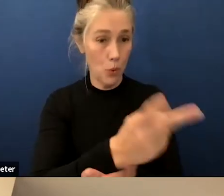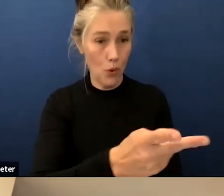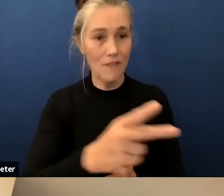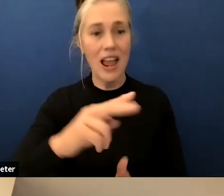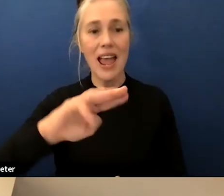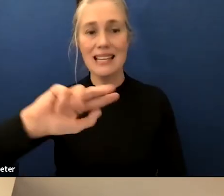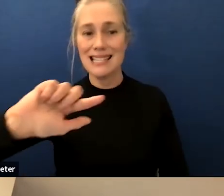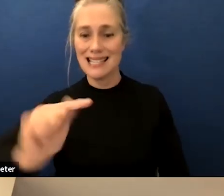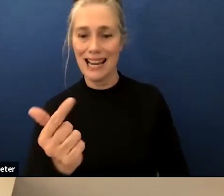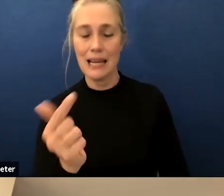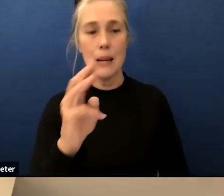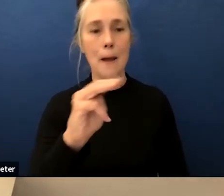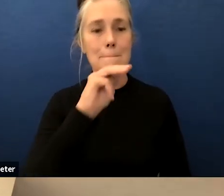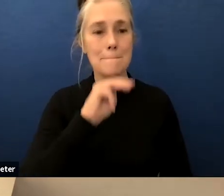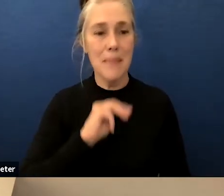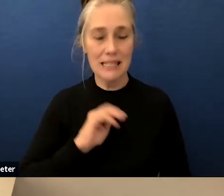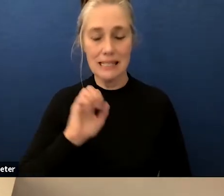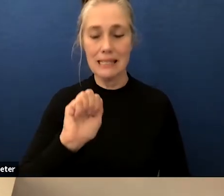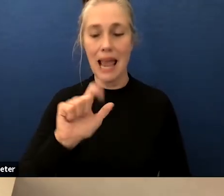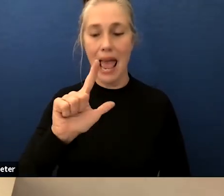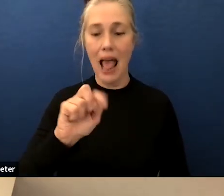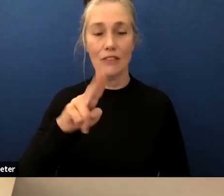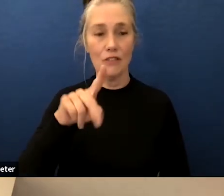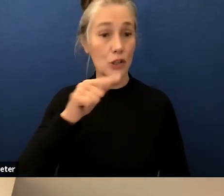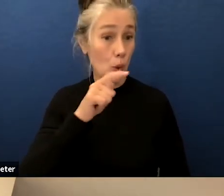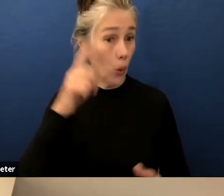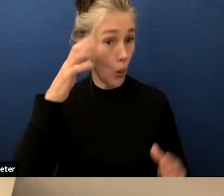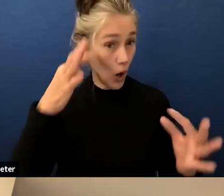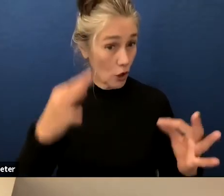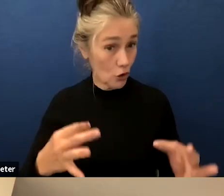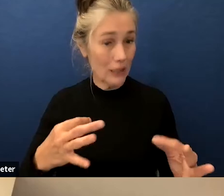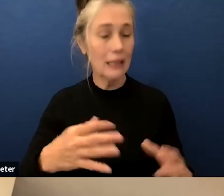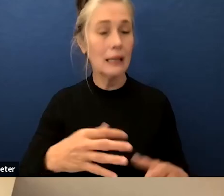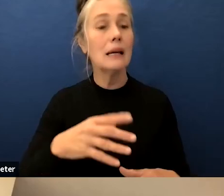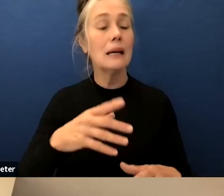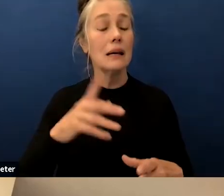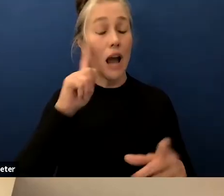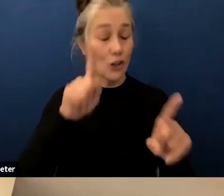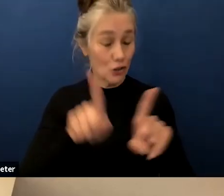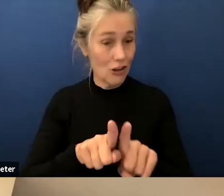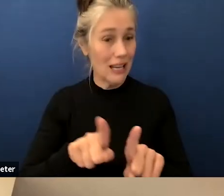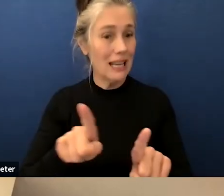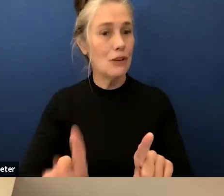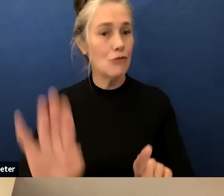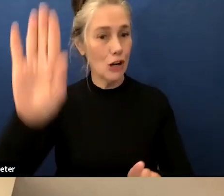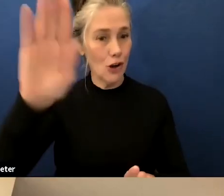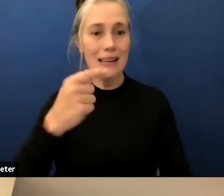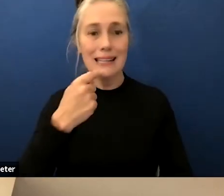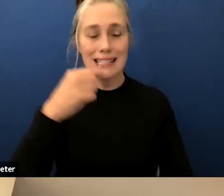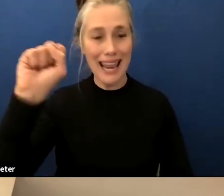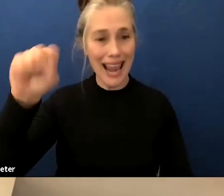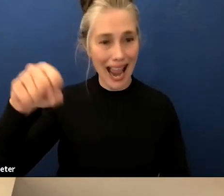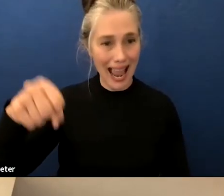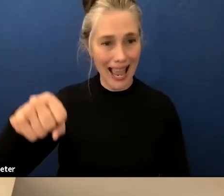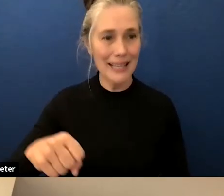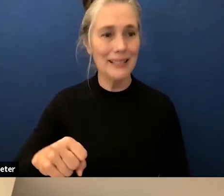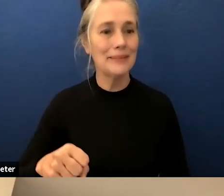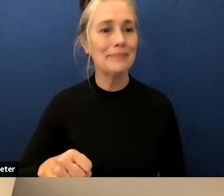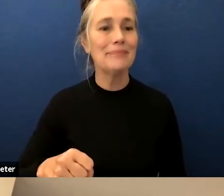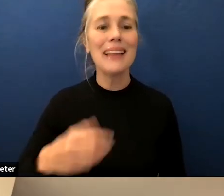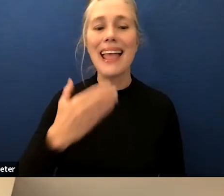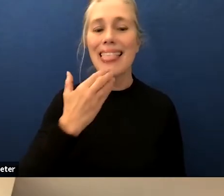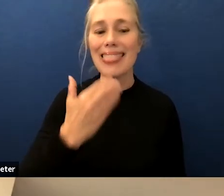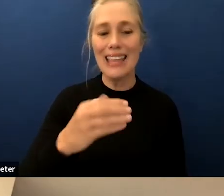please signify by raising your hand and saying aye aye thank you miss caps